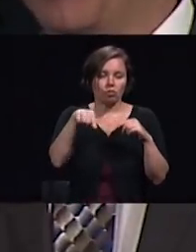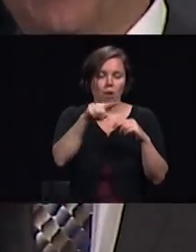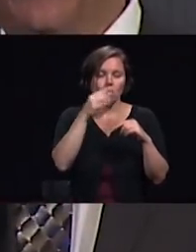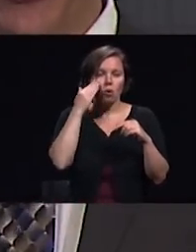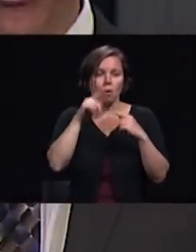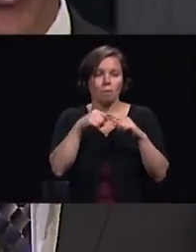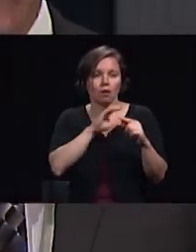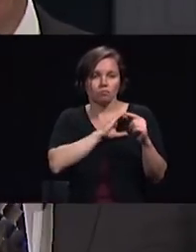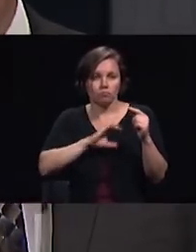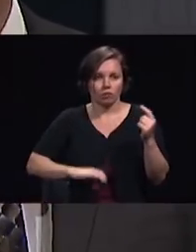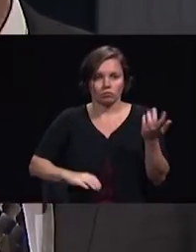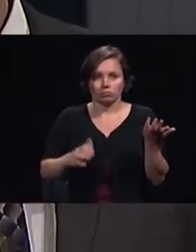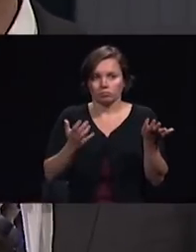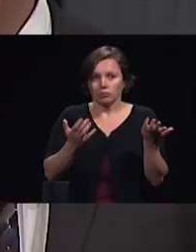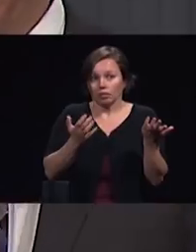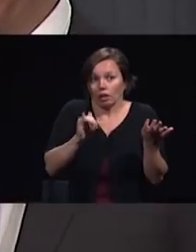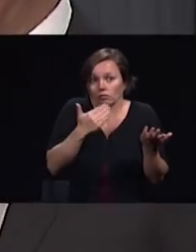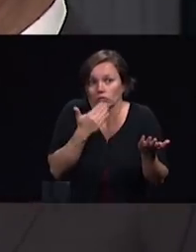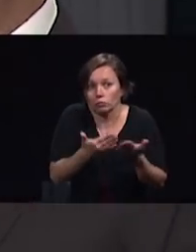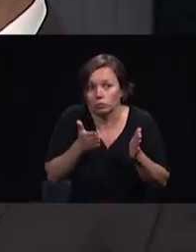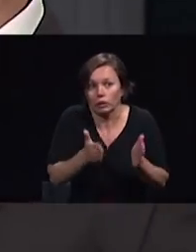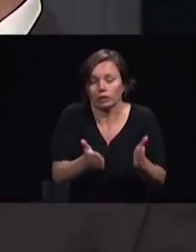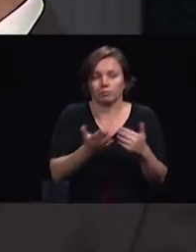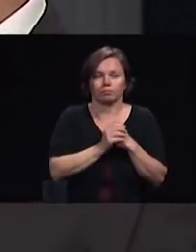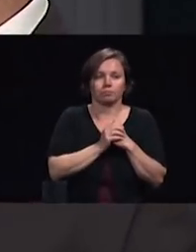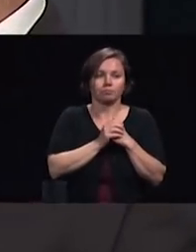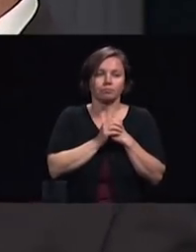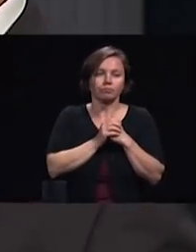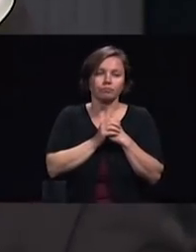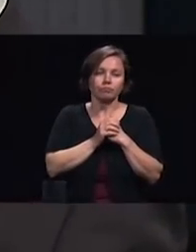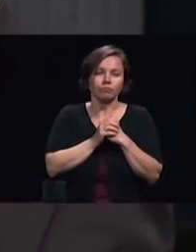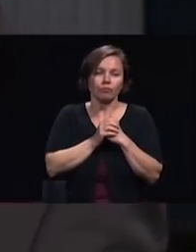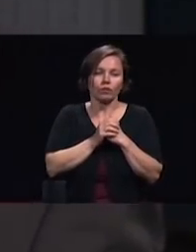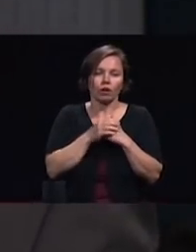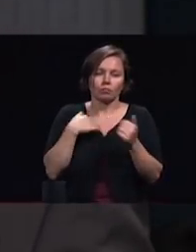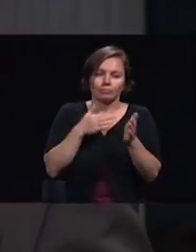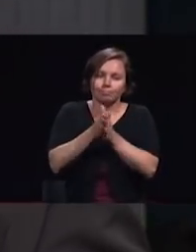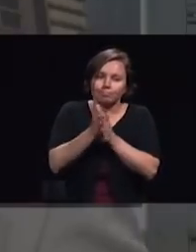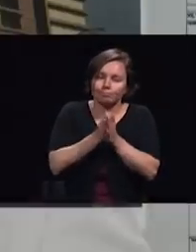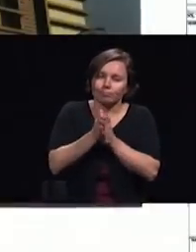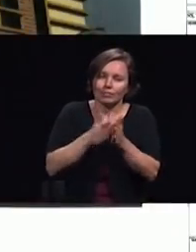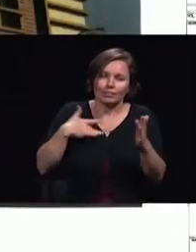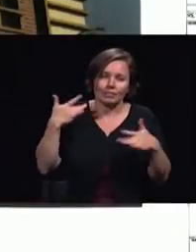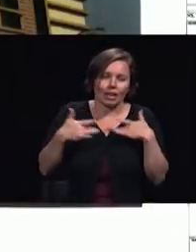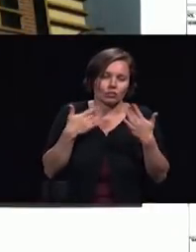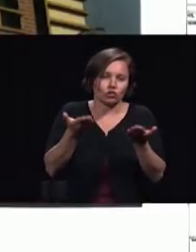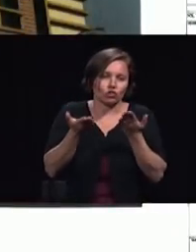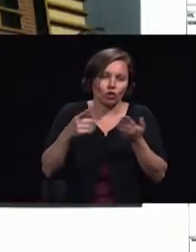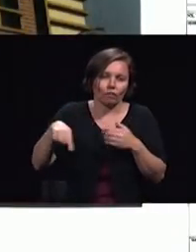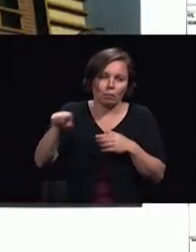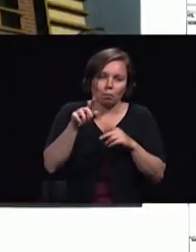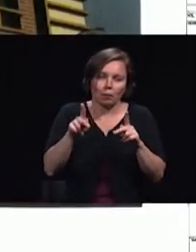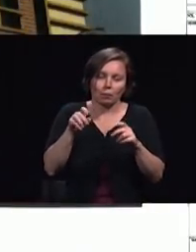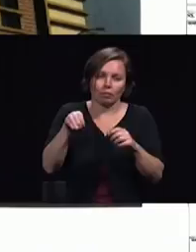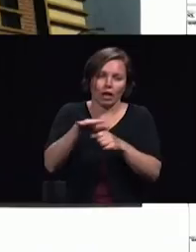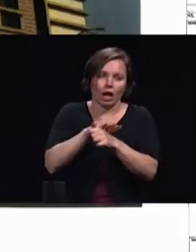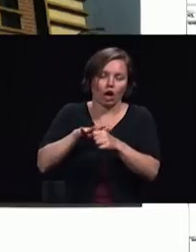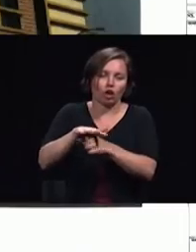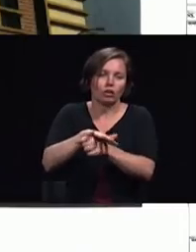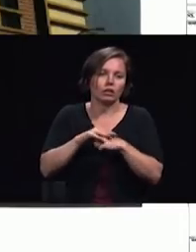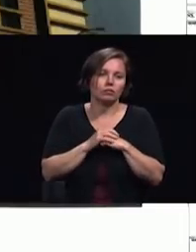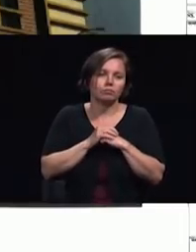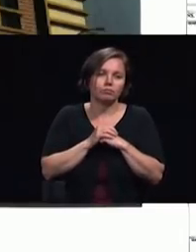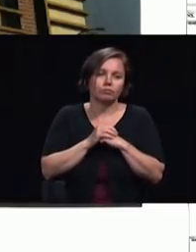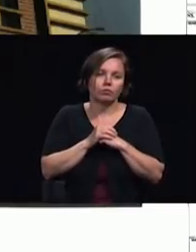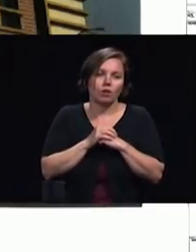to be honest with you we can't wait to serve the local people in the neighborhood it is the hub of the city and